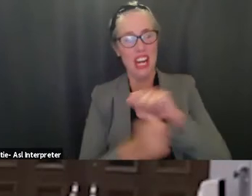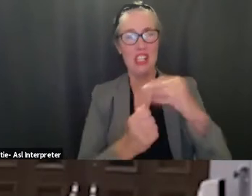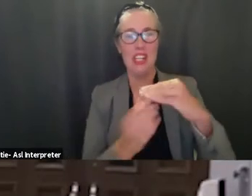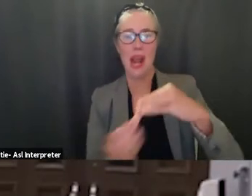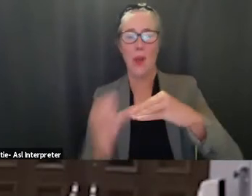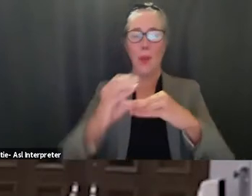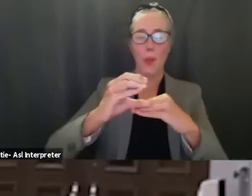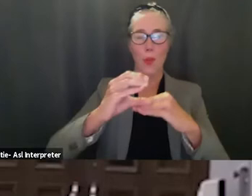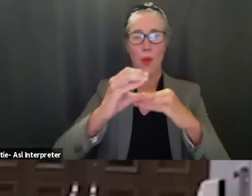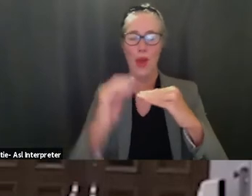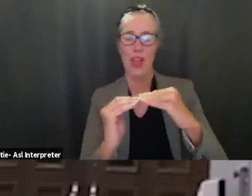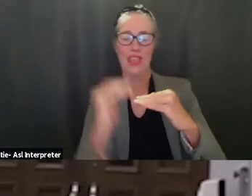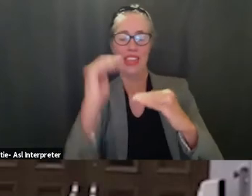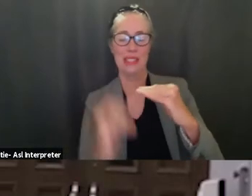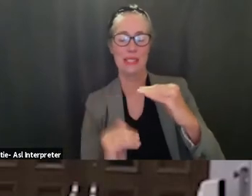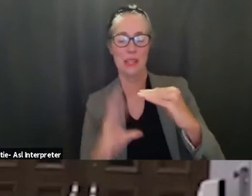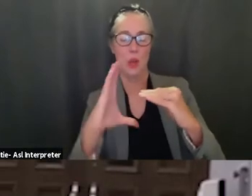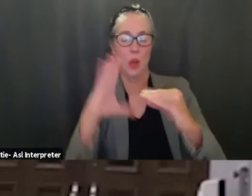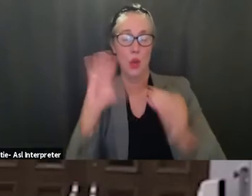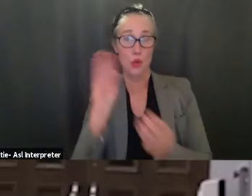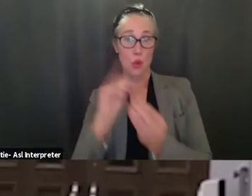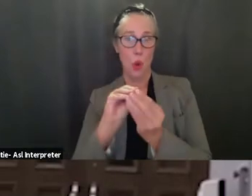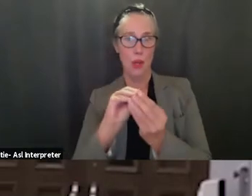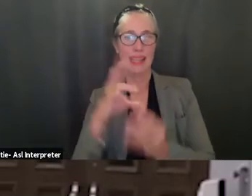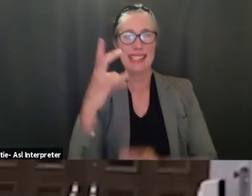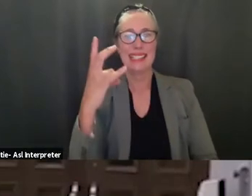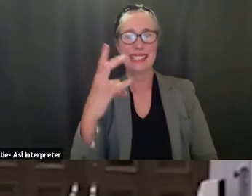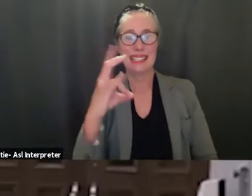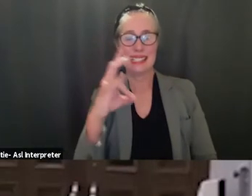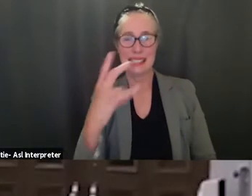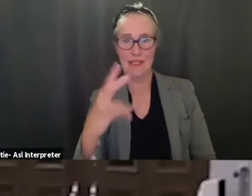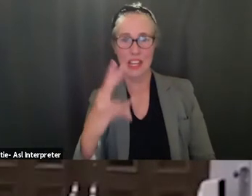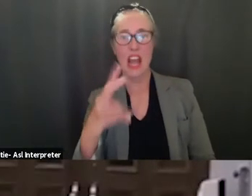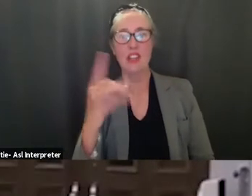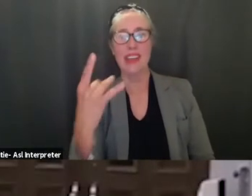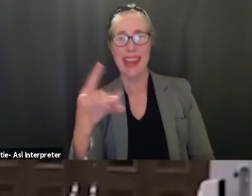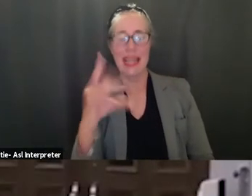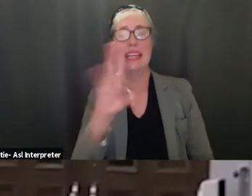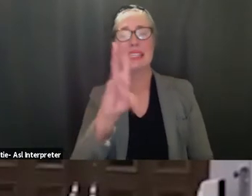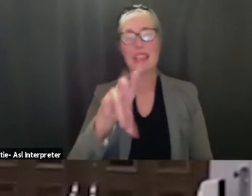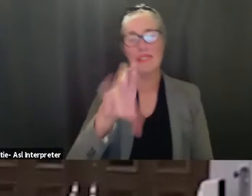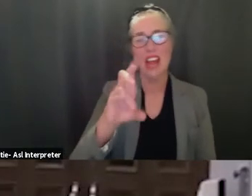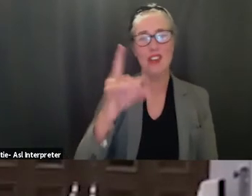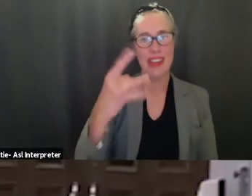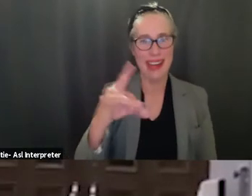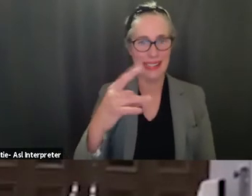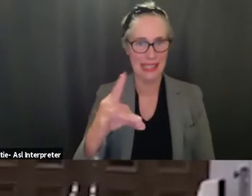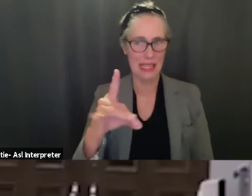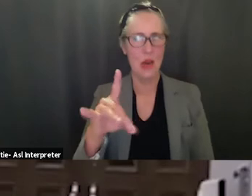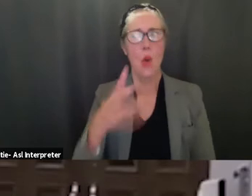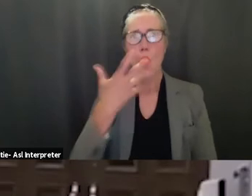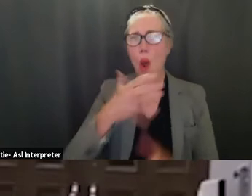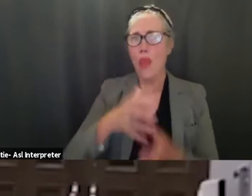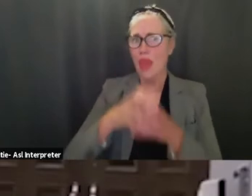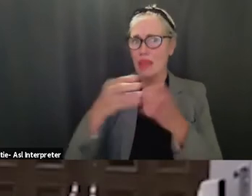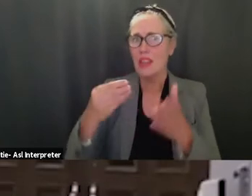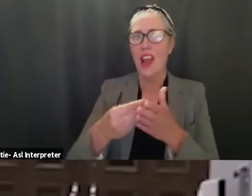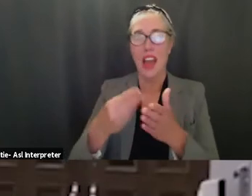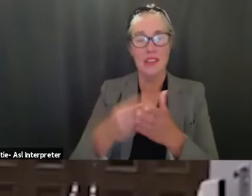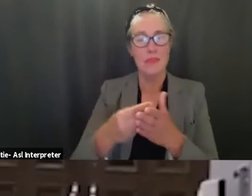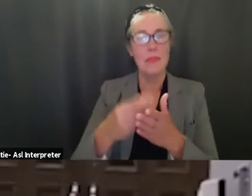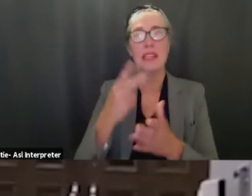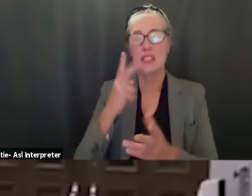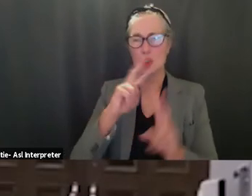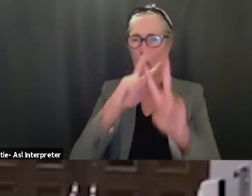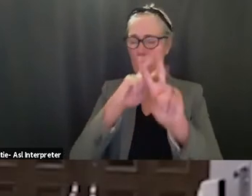school district that is um a lot of money so we'll we'll look into that and see exactly how much that's going to be